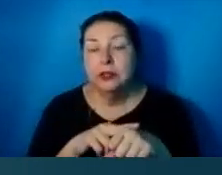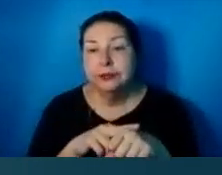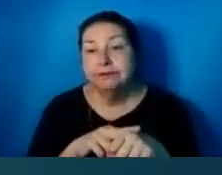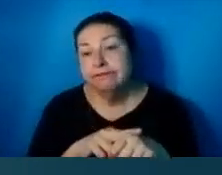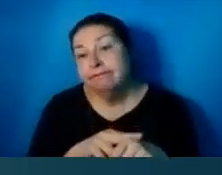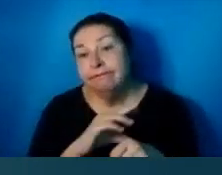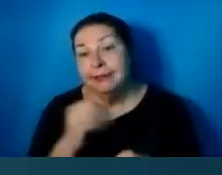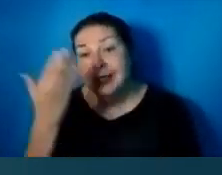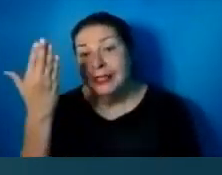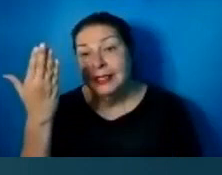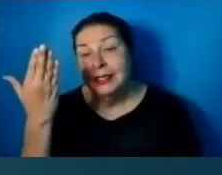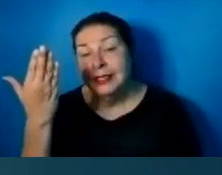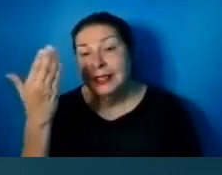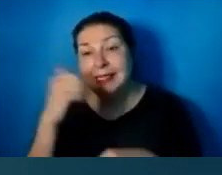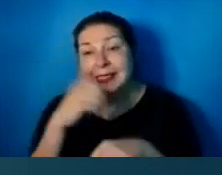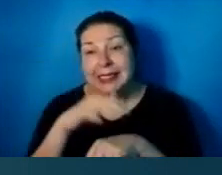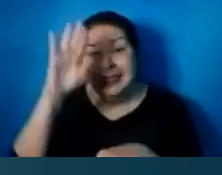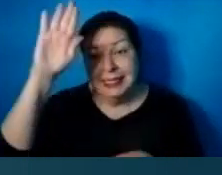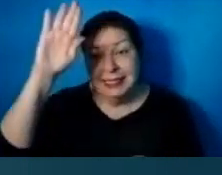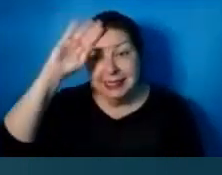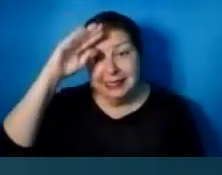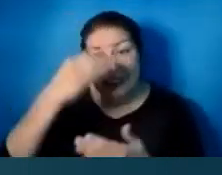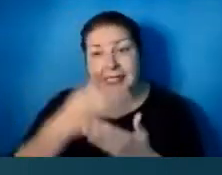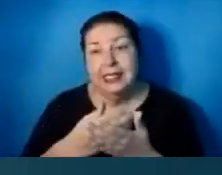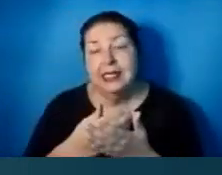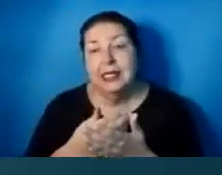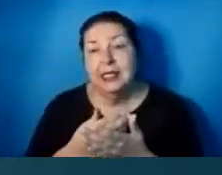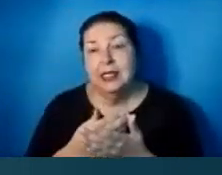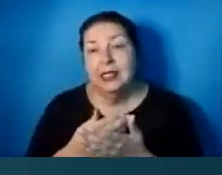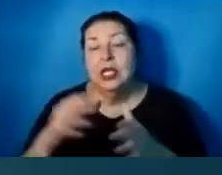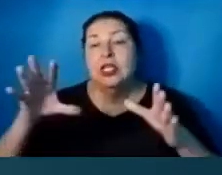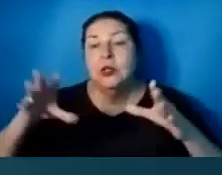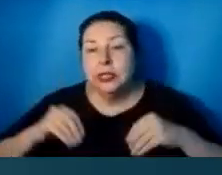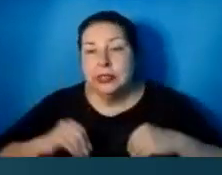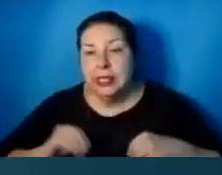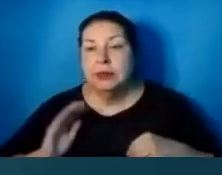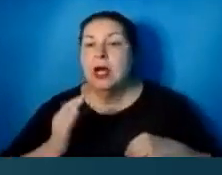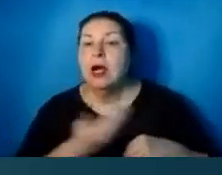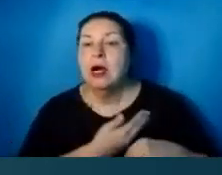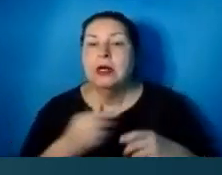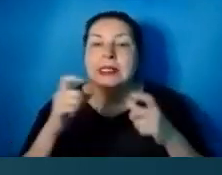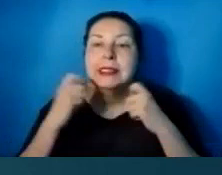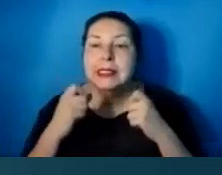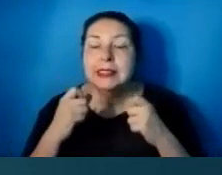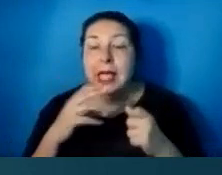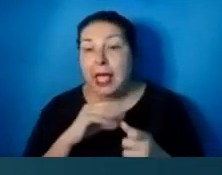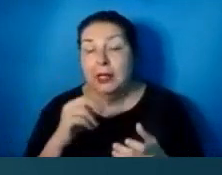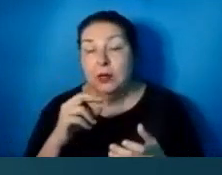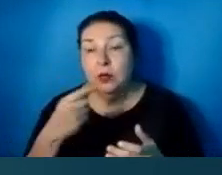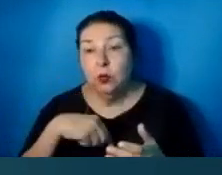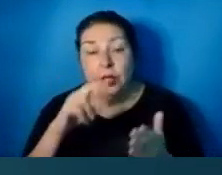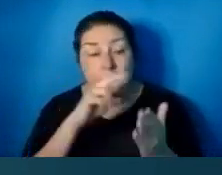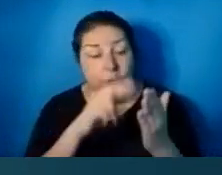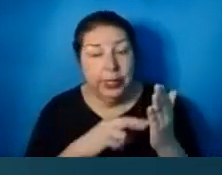sent his son to take on our sin. And we read about this in Isaiah